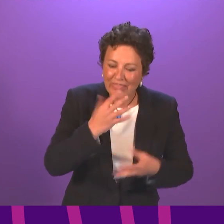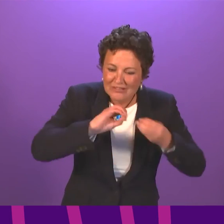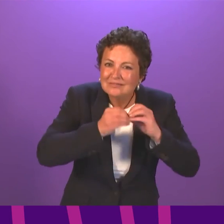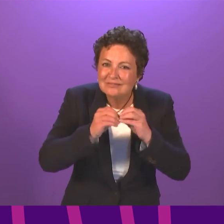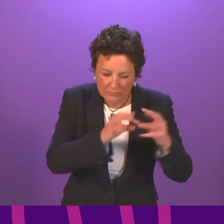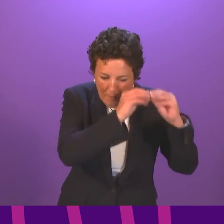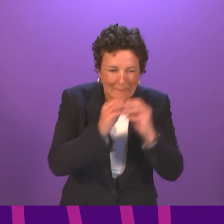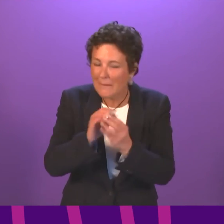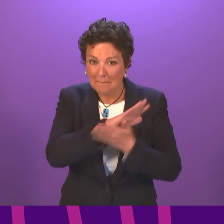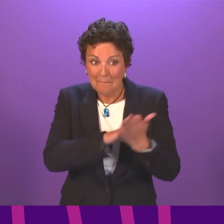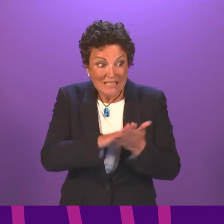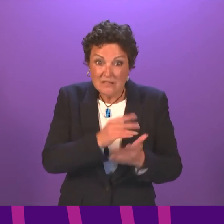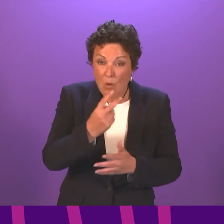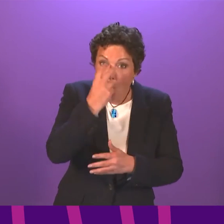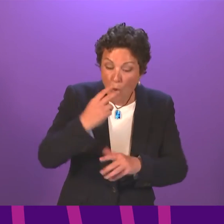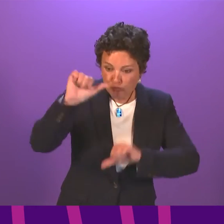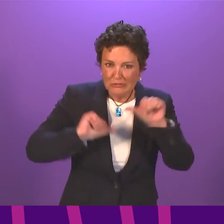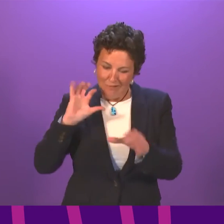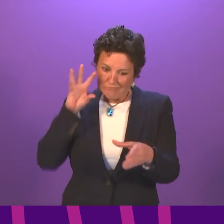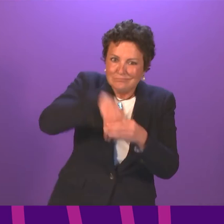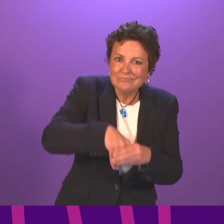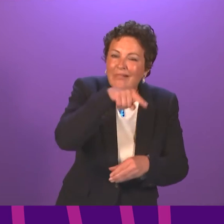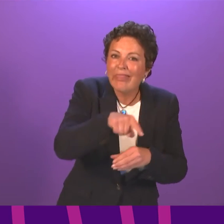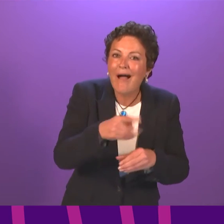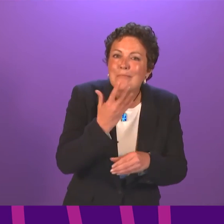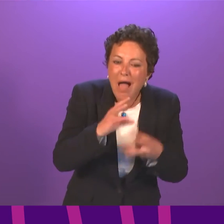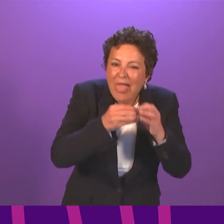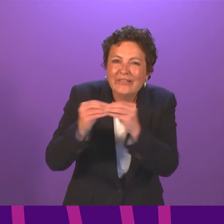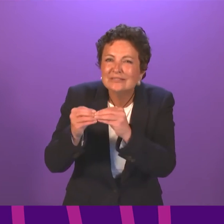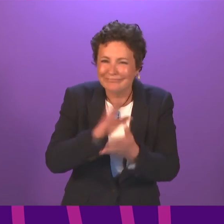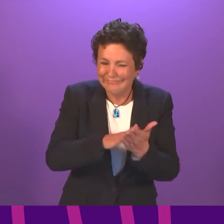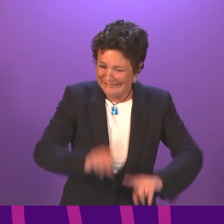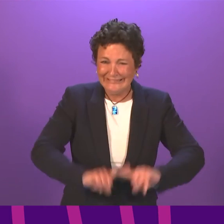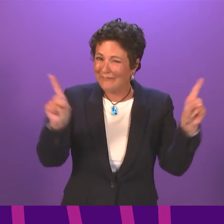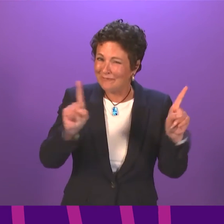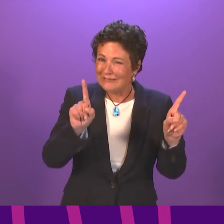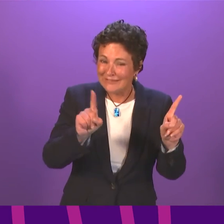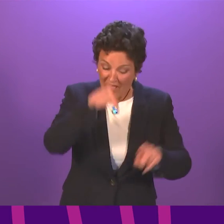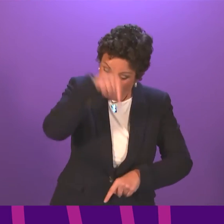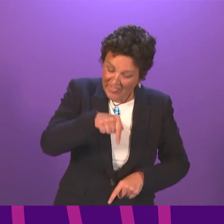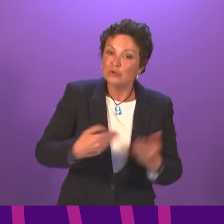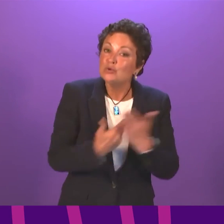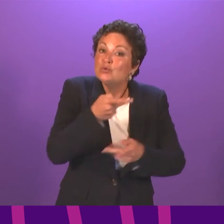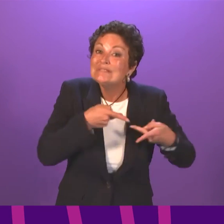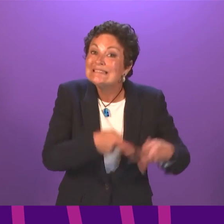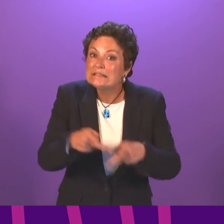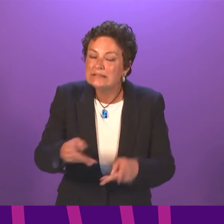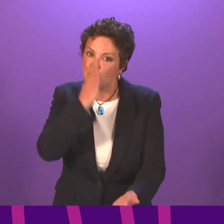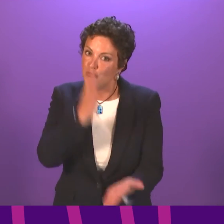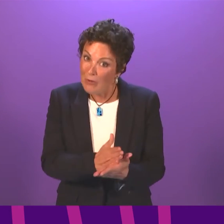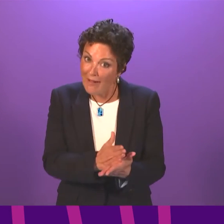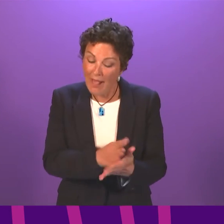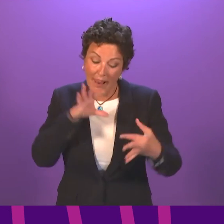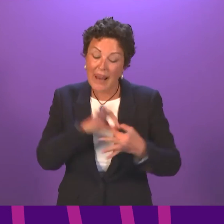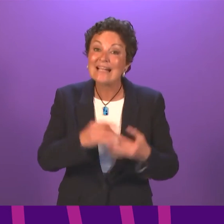the performance and the grades of some pupils. That is not happening. This is a system that is based on teacher judgment, evidenced by the